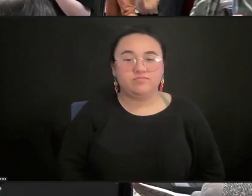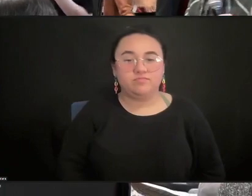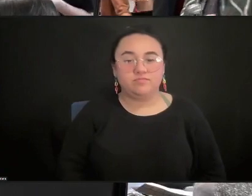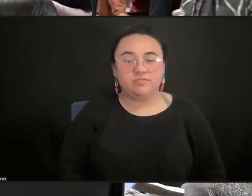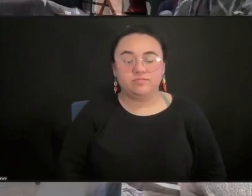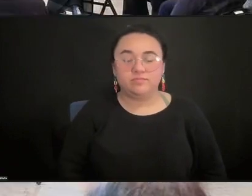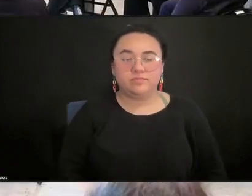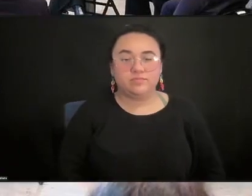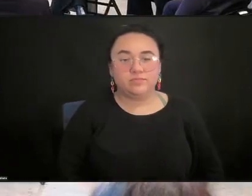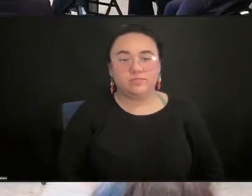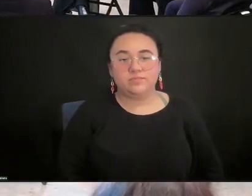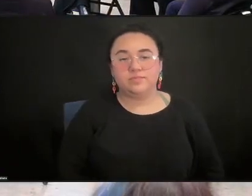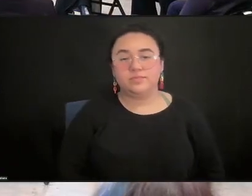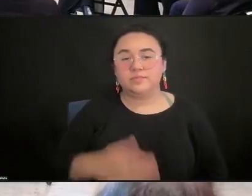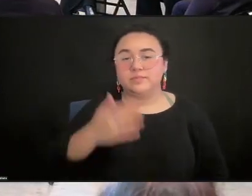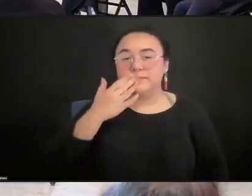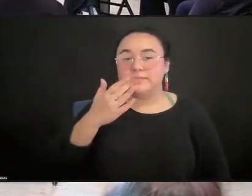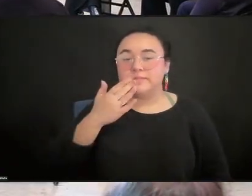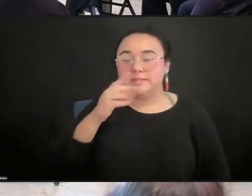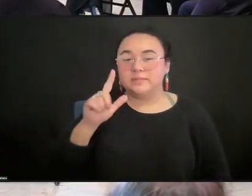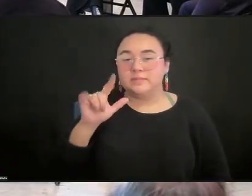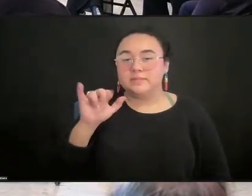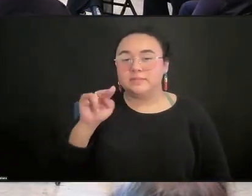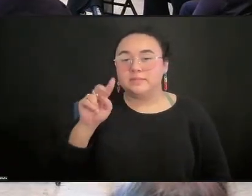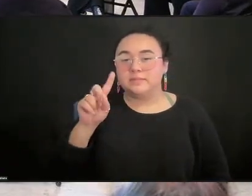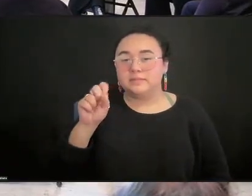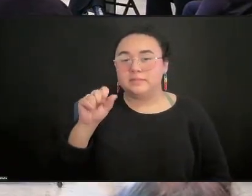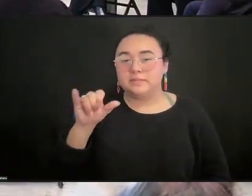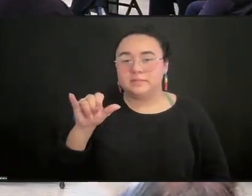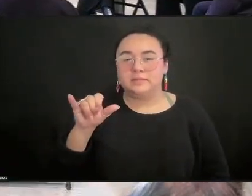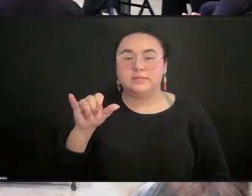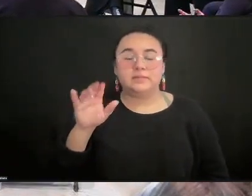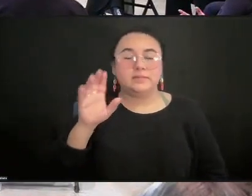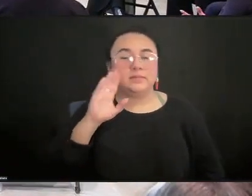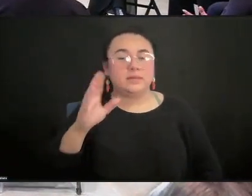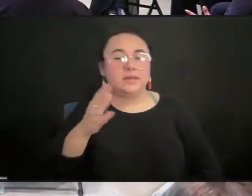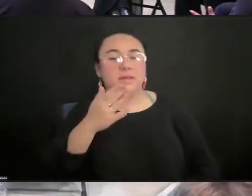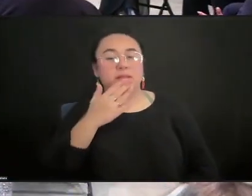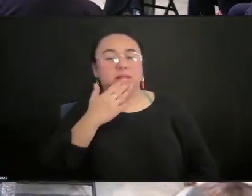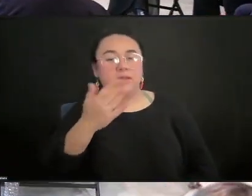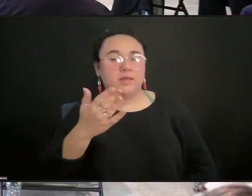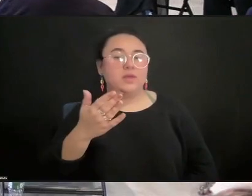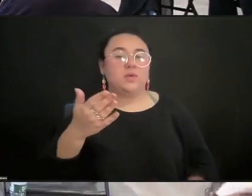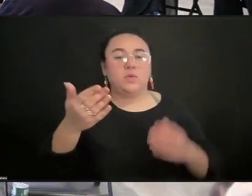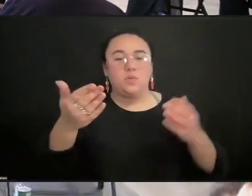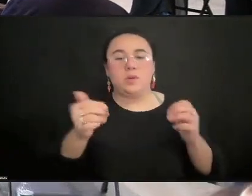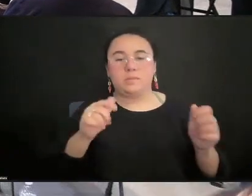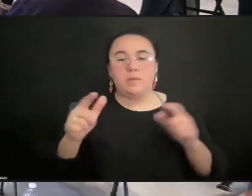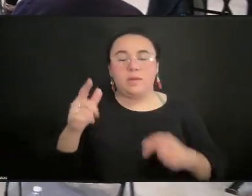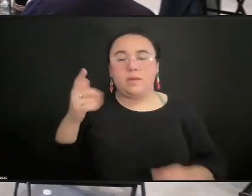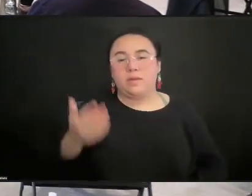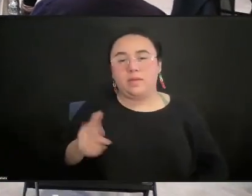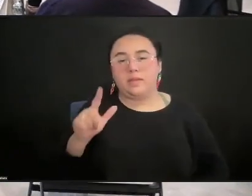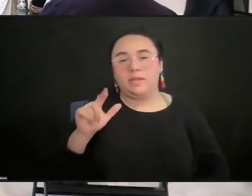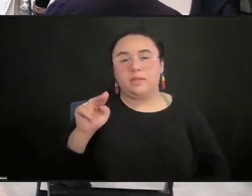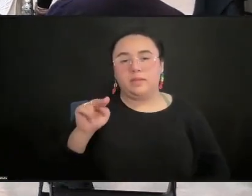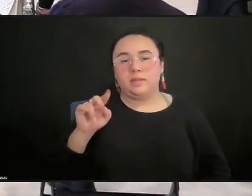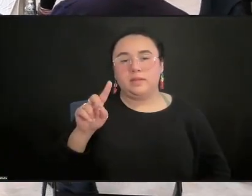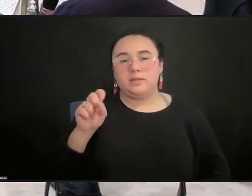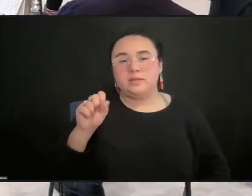Thank you, Lindsay. Hi. Welcome, everyone. I'm Lindsay Bostwick. I'm a queer woman of small stature